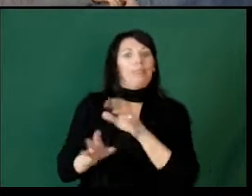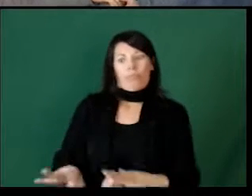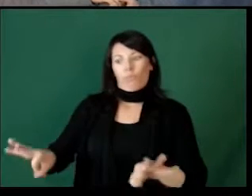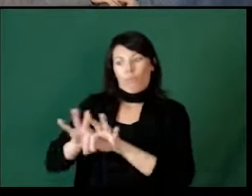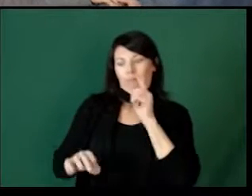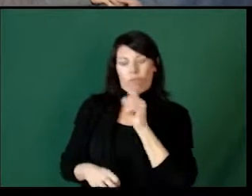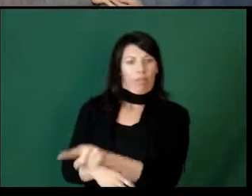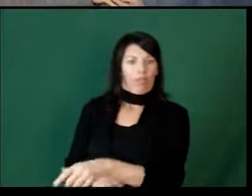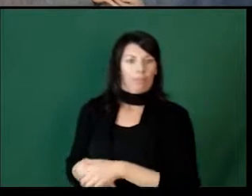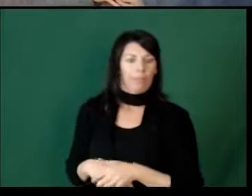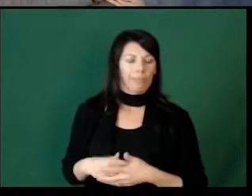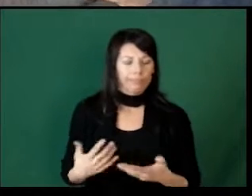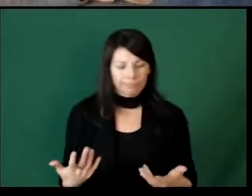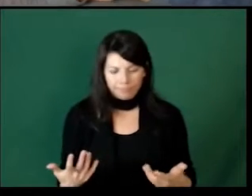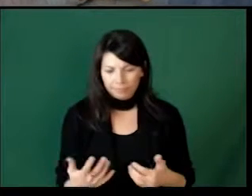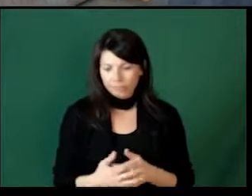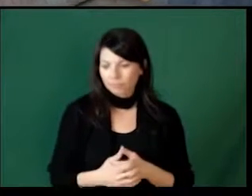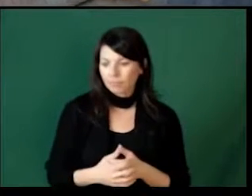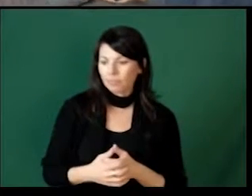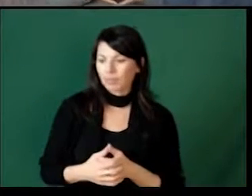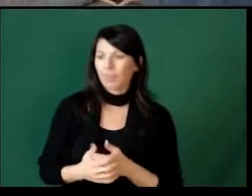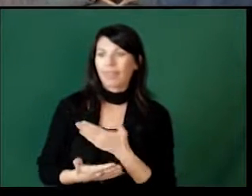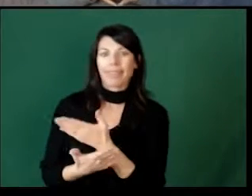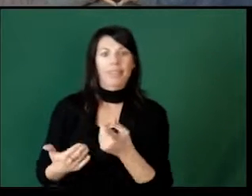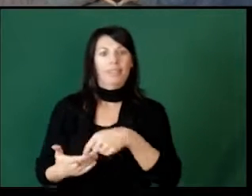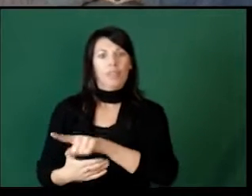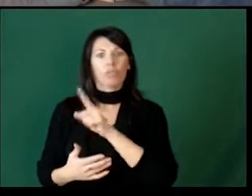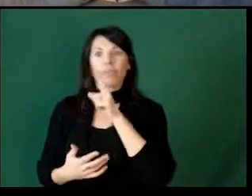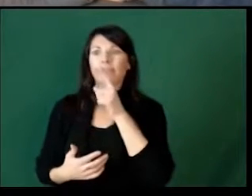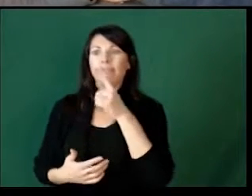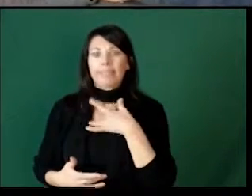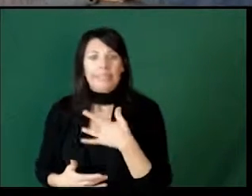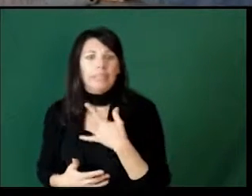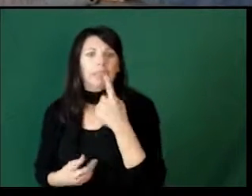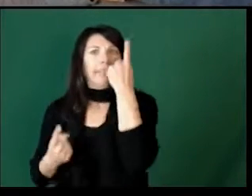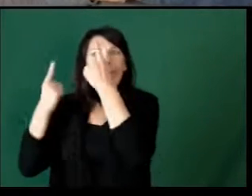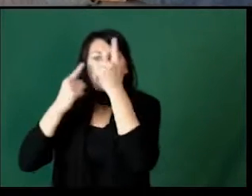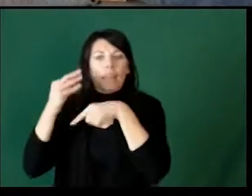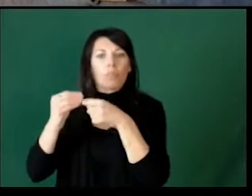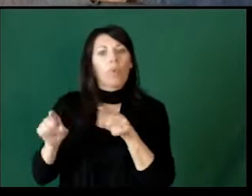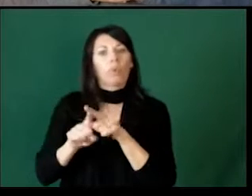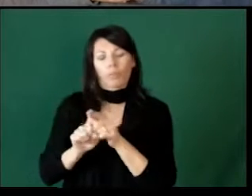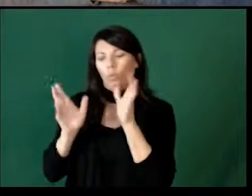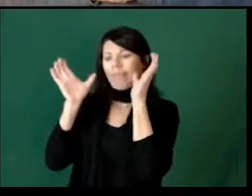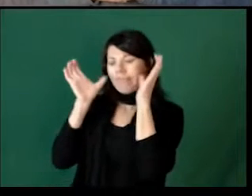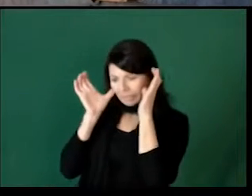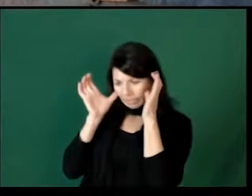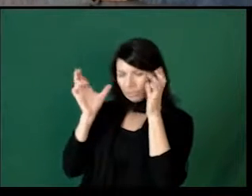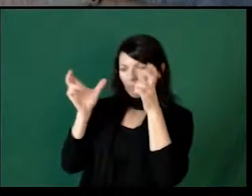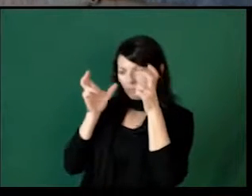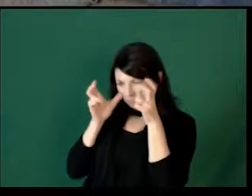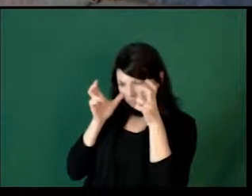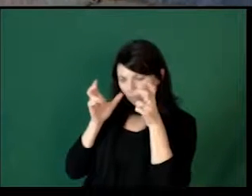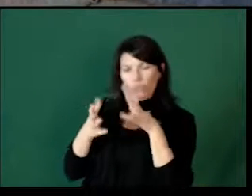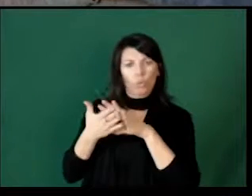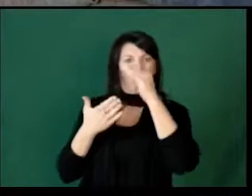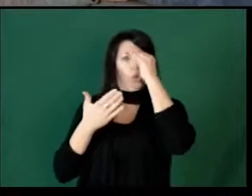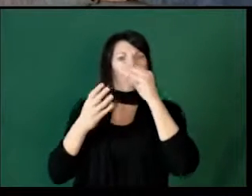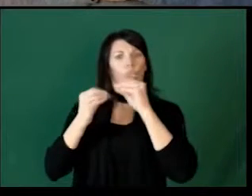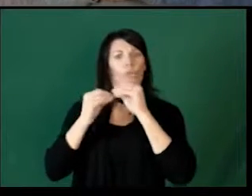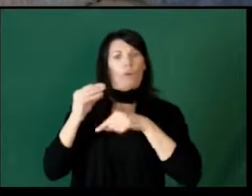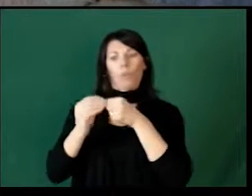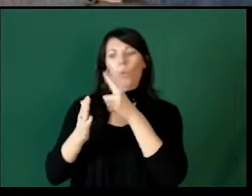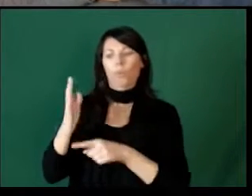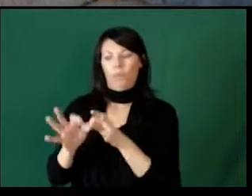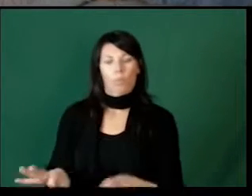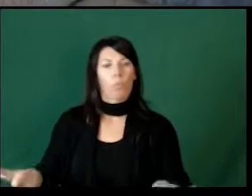them. What kinds of things that they're really thoughtful about, what they're feeling. And also by listening to your child you learn more